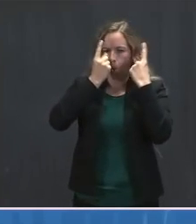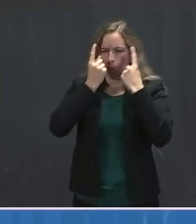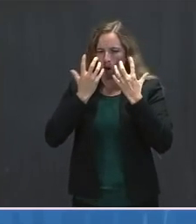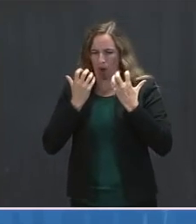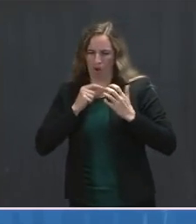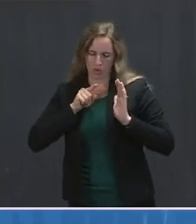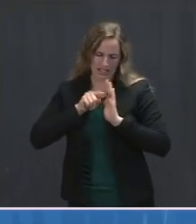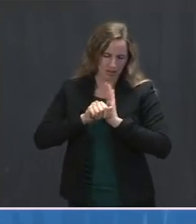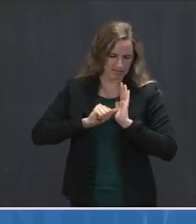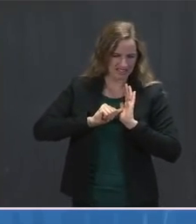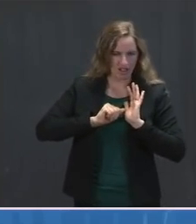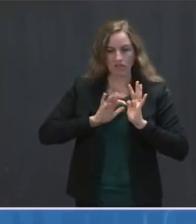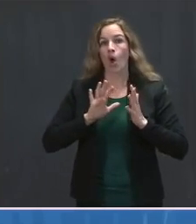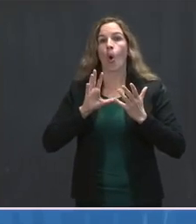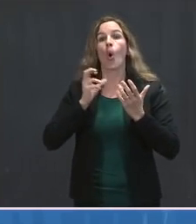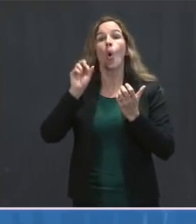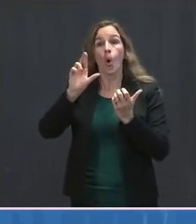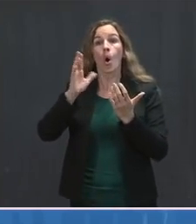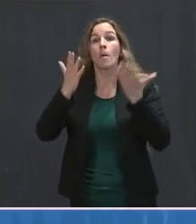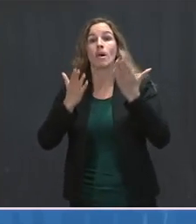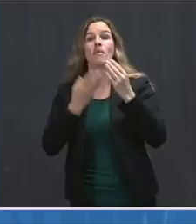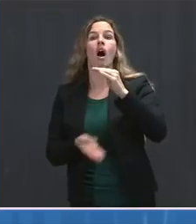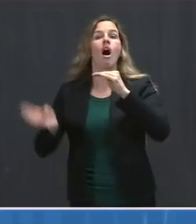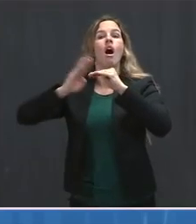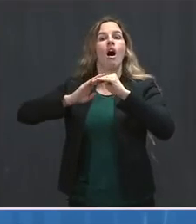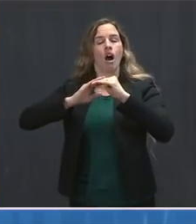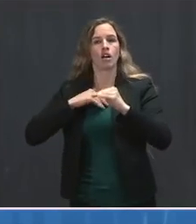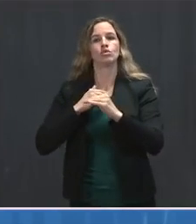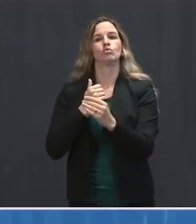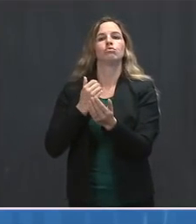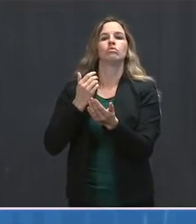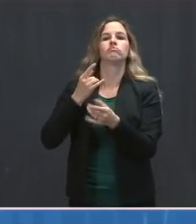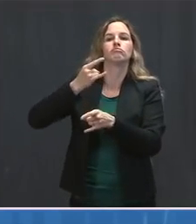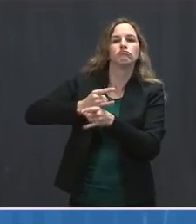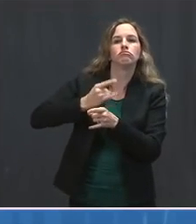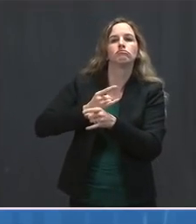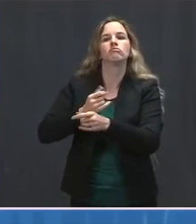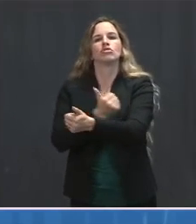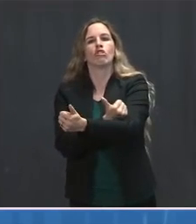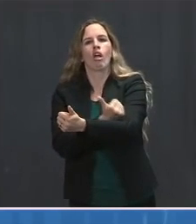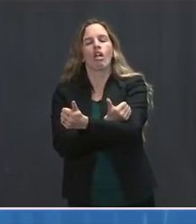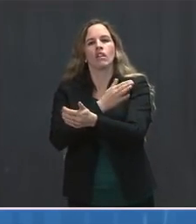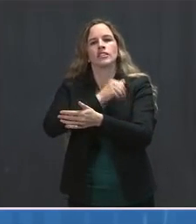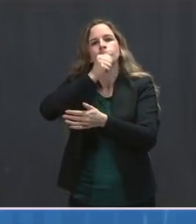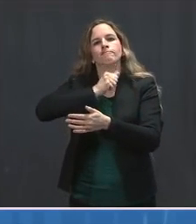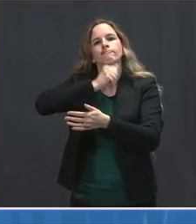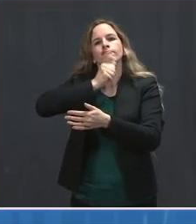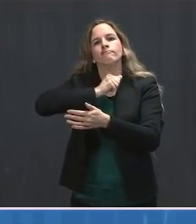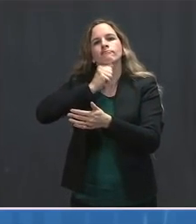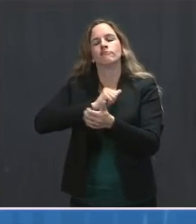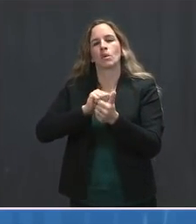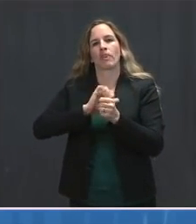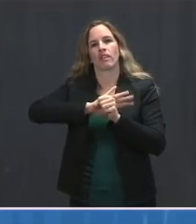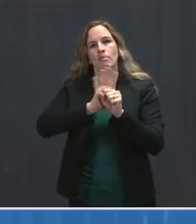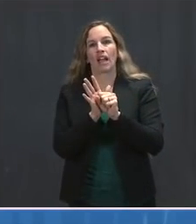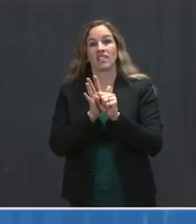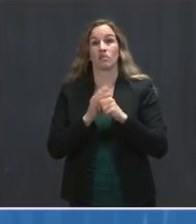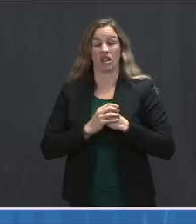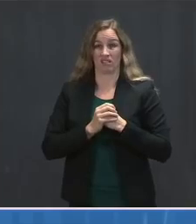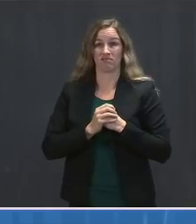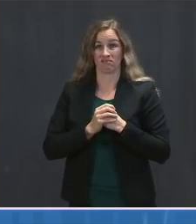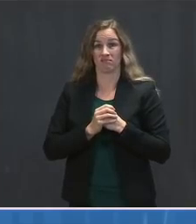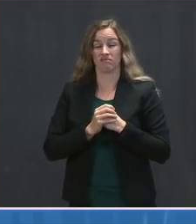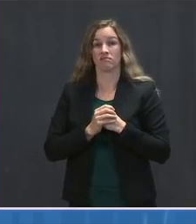or increased substance use to cope with emotions during the pandemic. The study also found that these outcomes were higher for